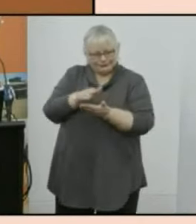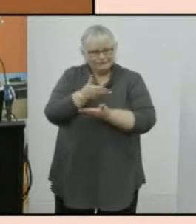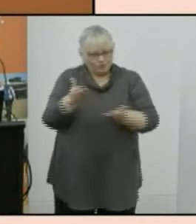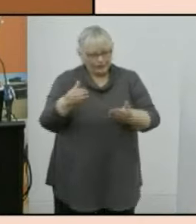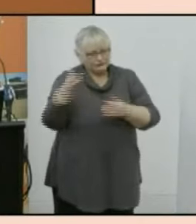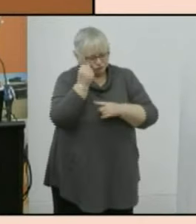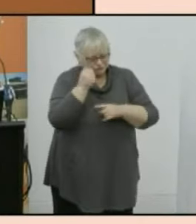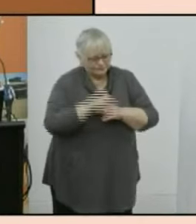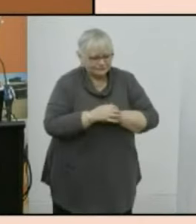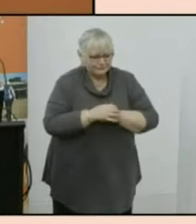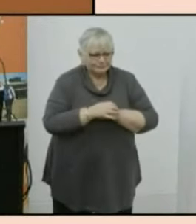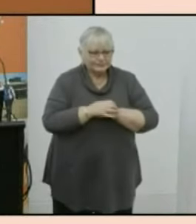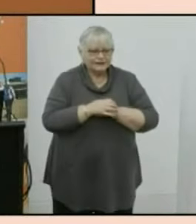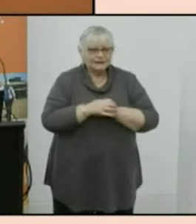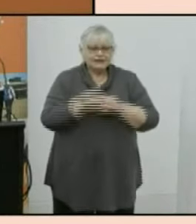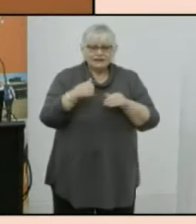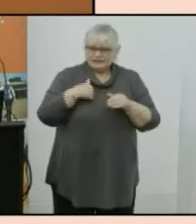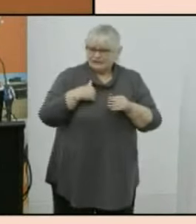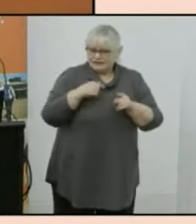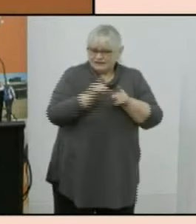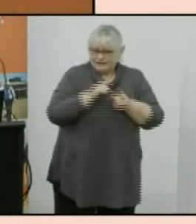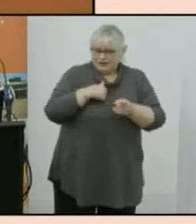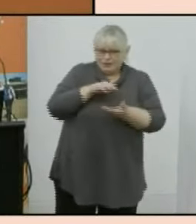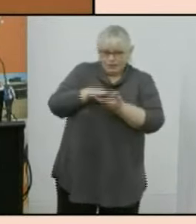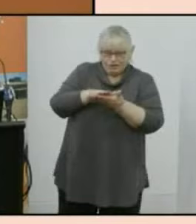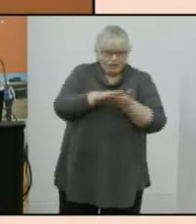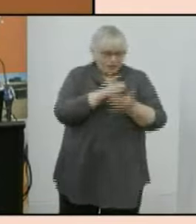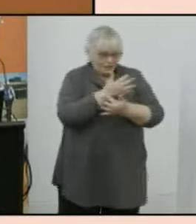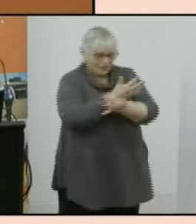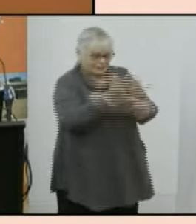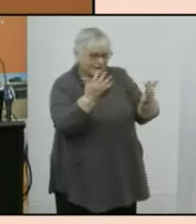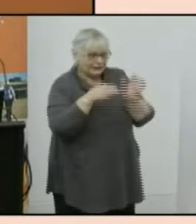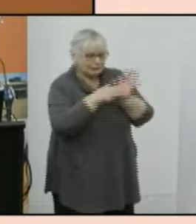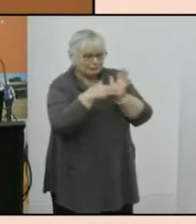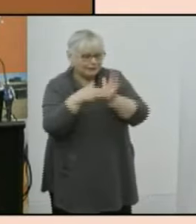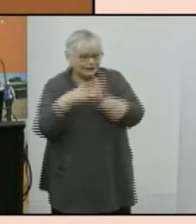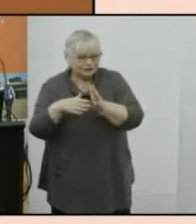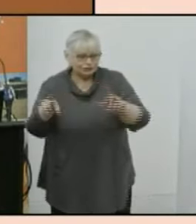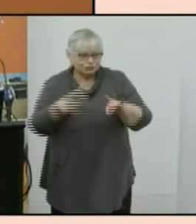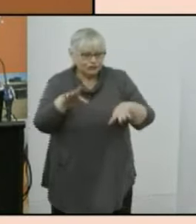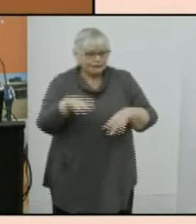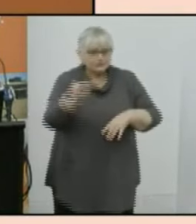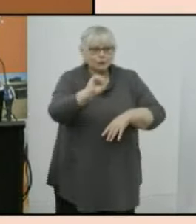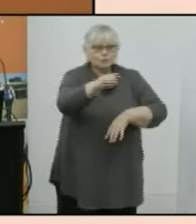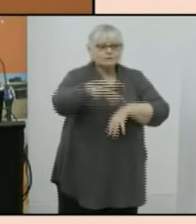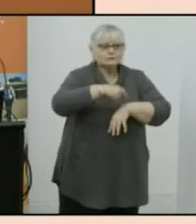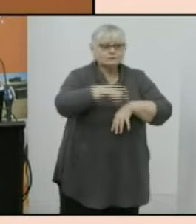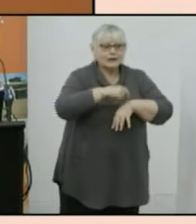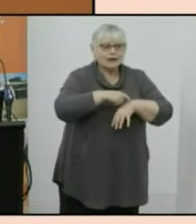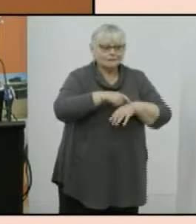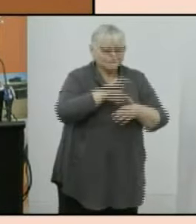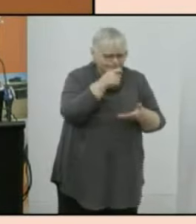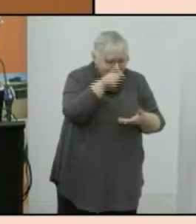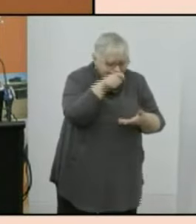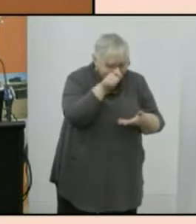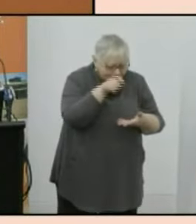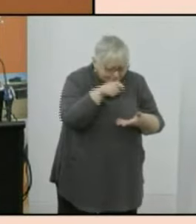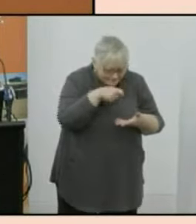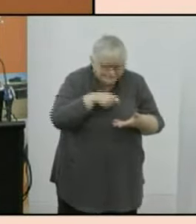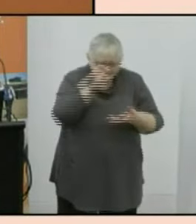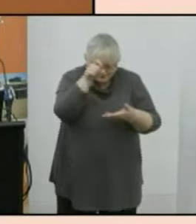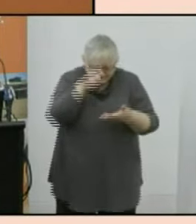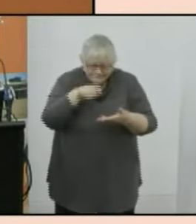i also commend the many millions of australians who took the time to diligently and carefully